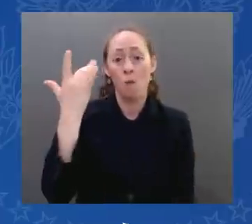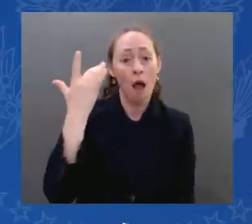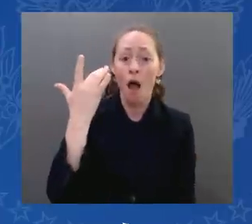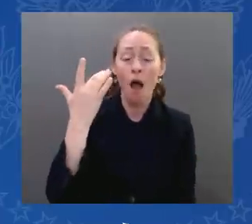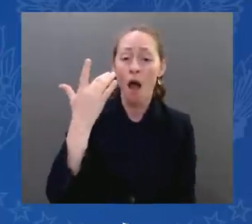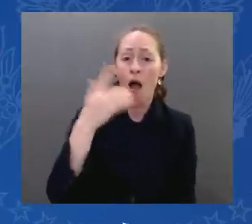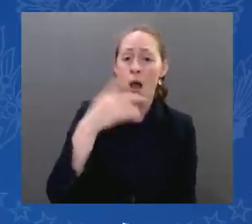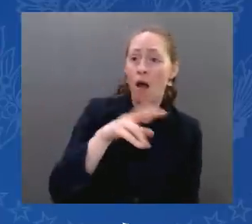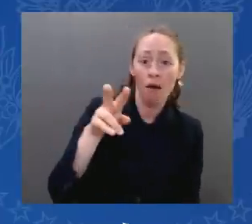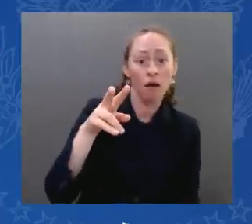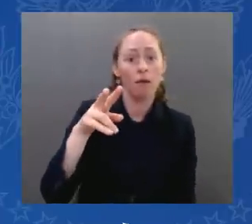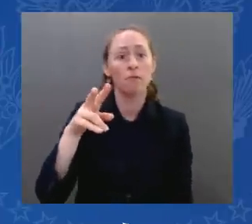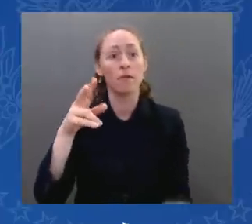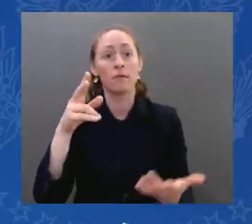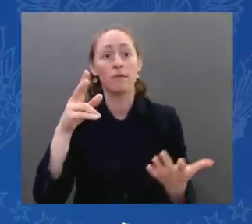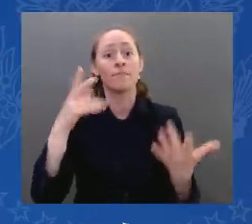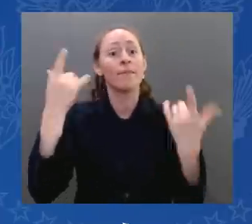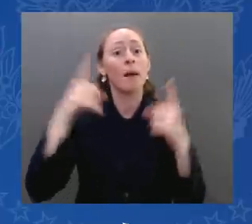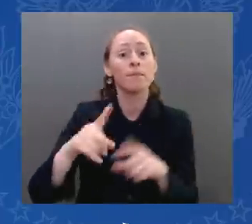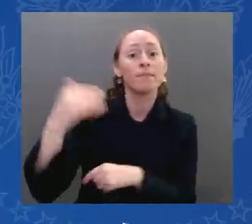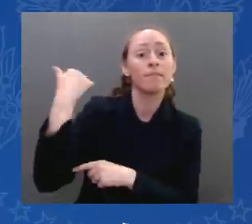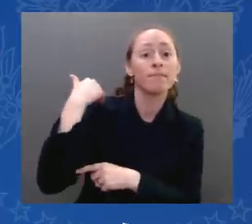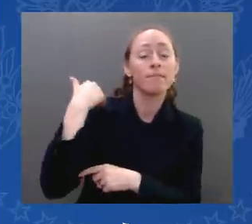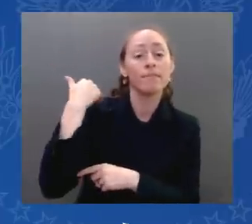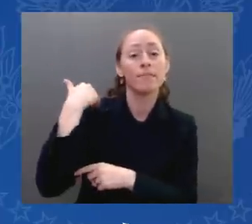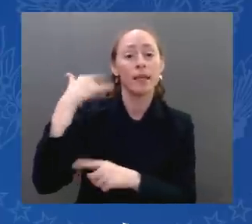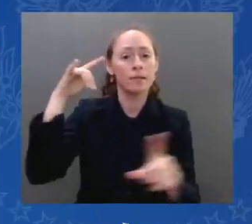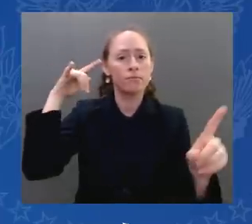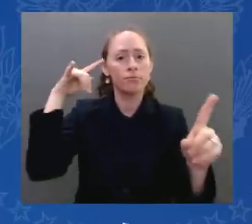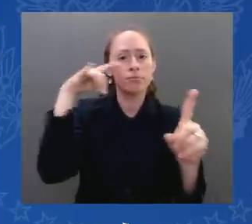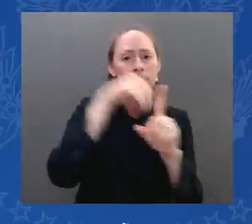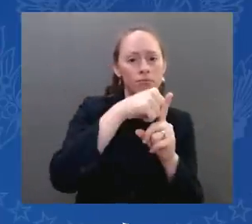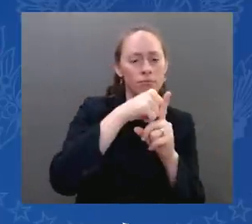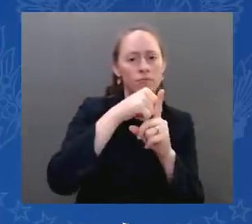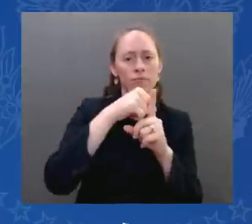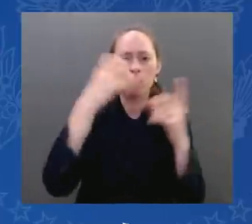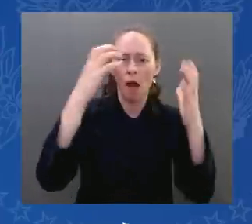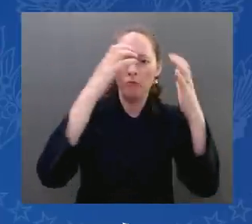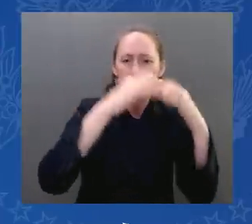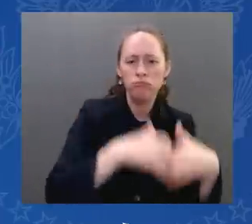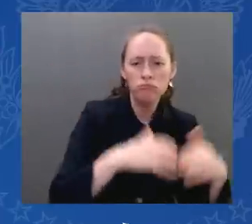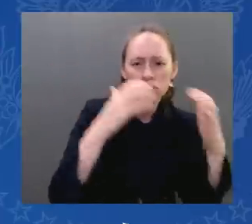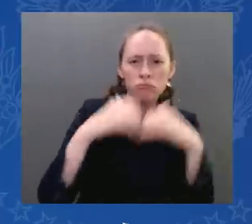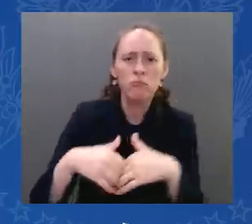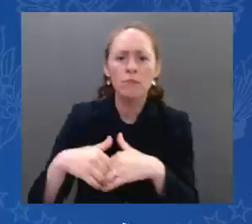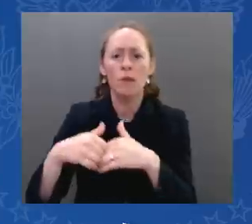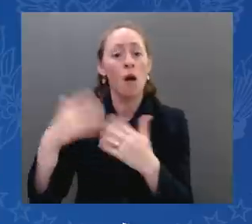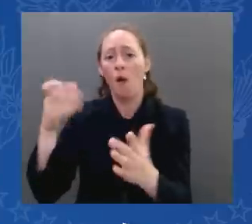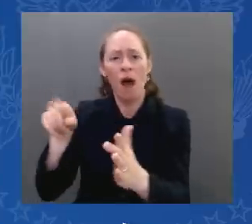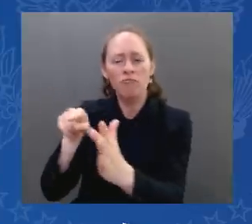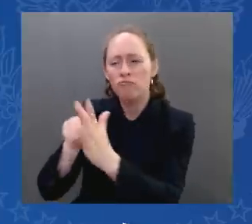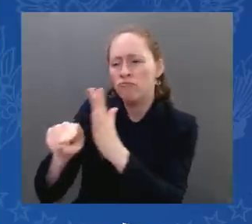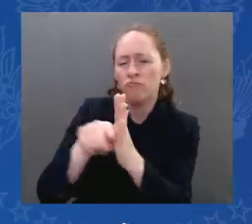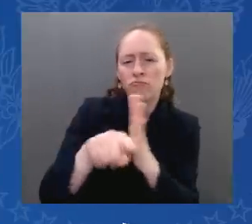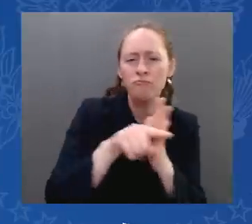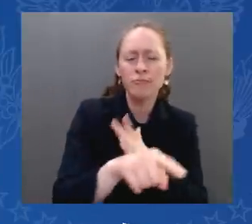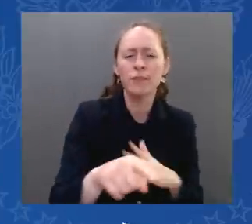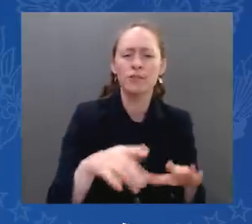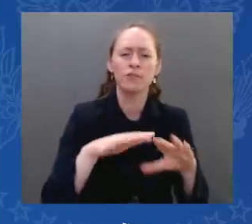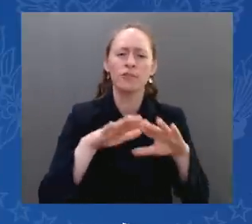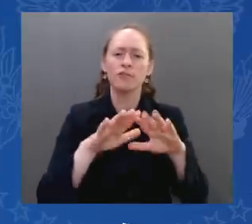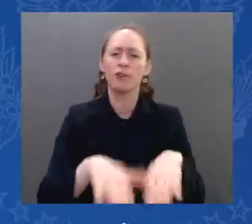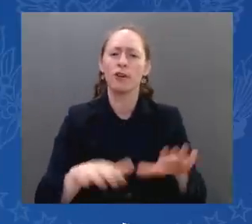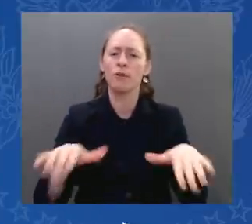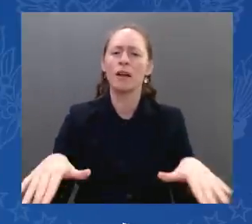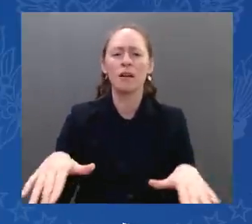is fear. What scares them the most is that their citizens, their people, can